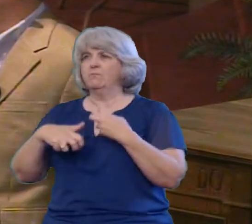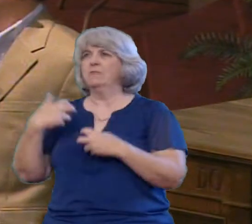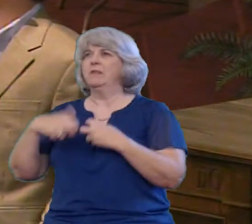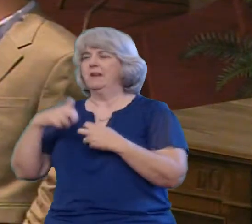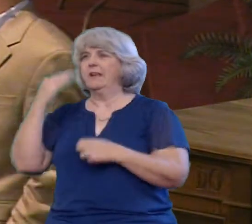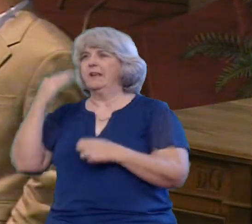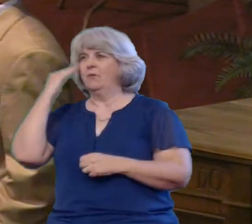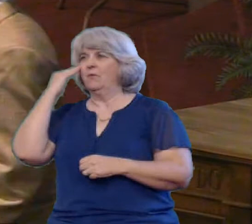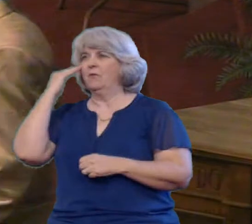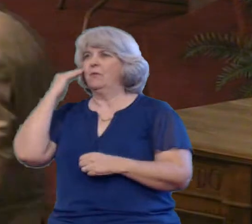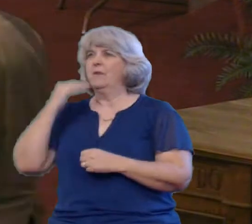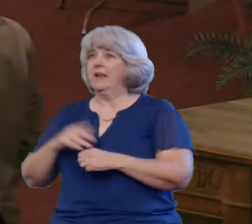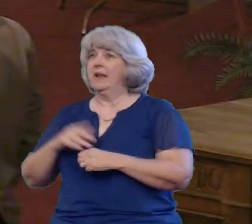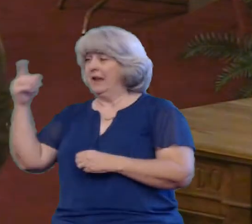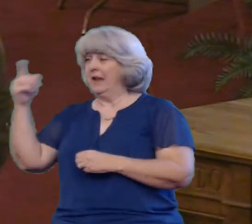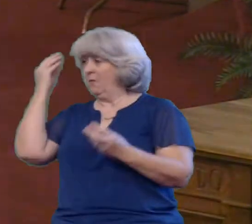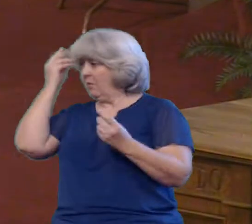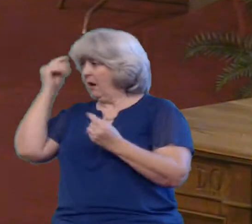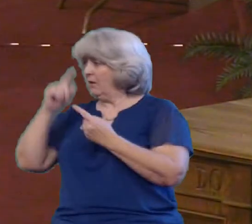And they were contemplating suicide